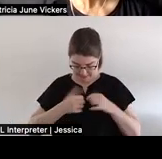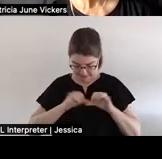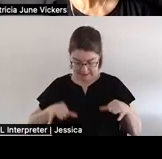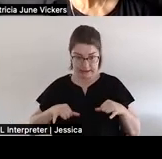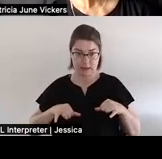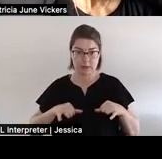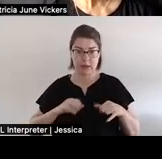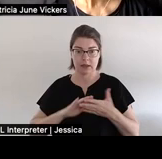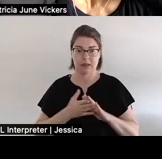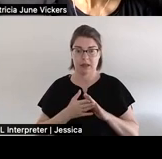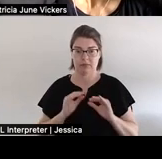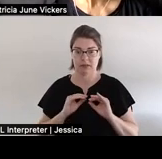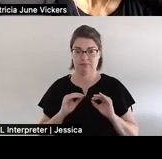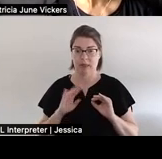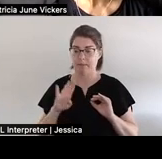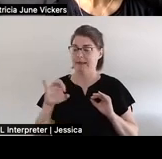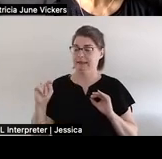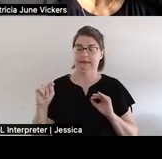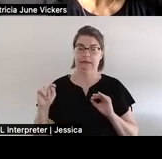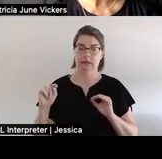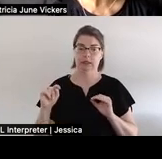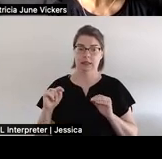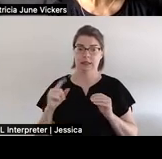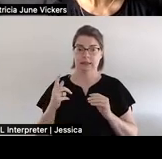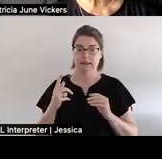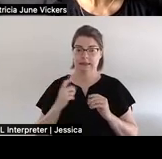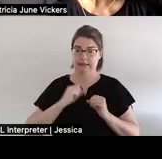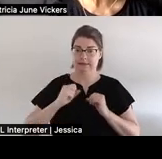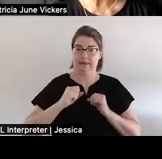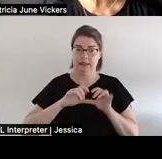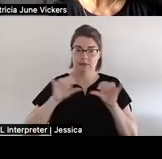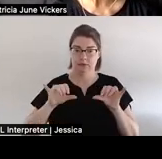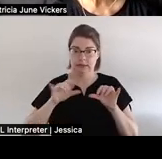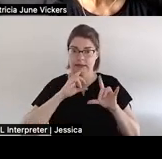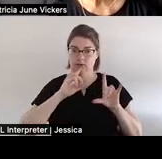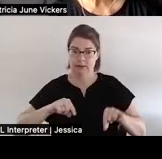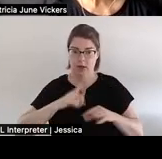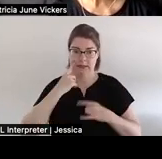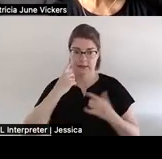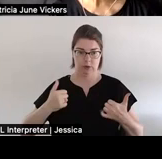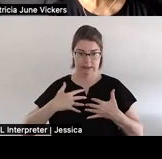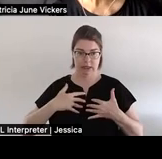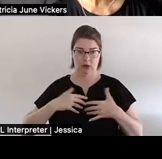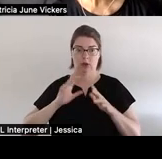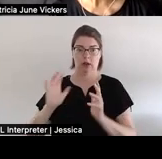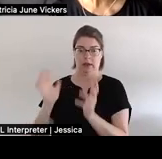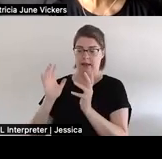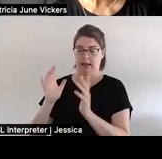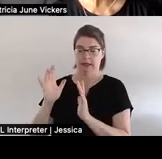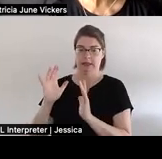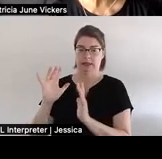which is a defensive response to terror and neglect abuse which leads to